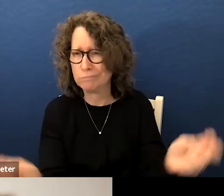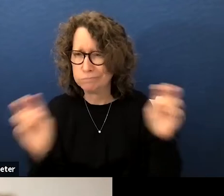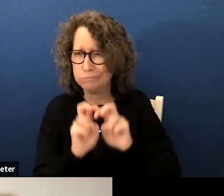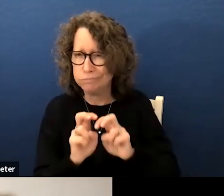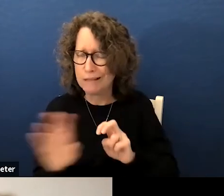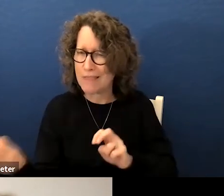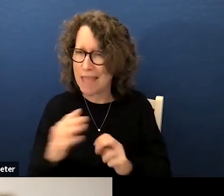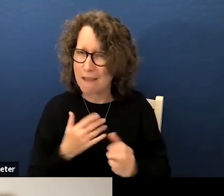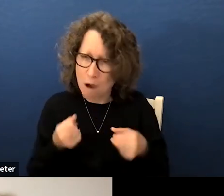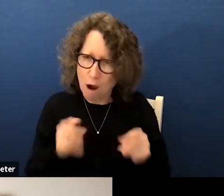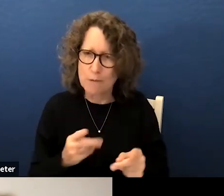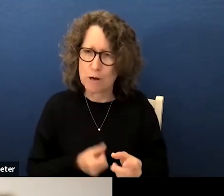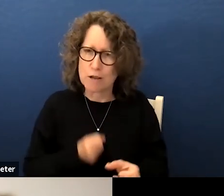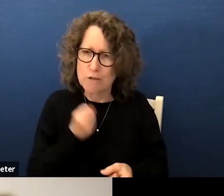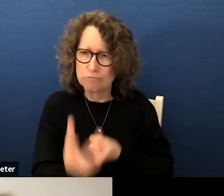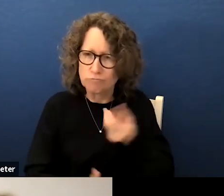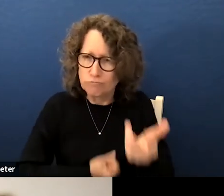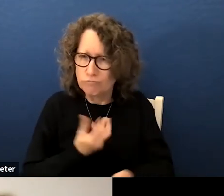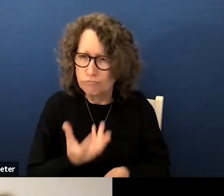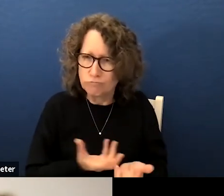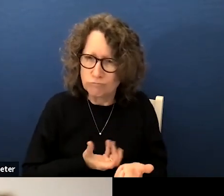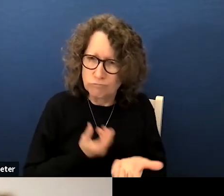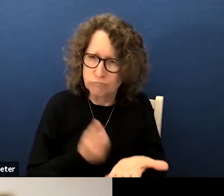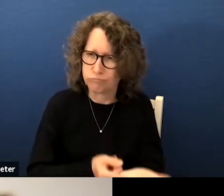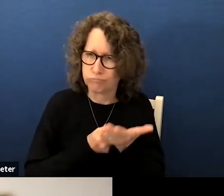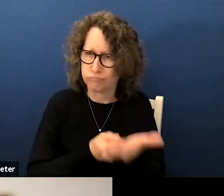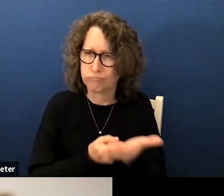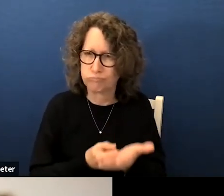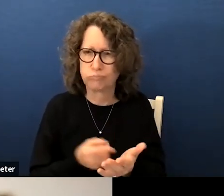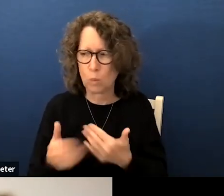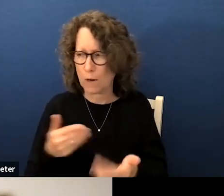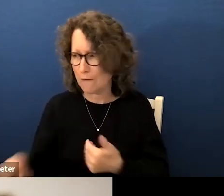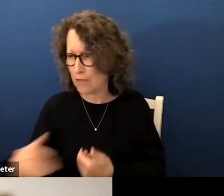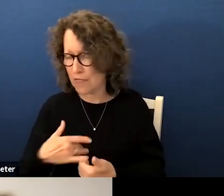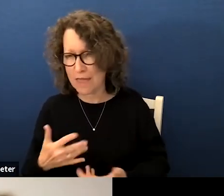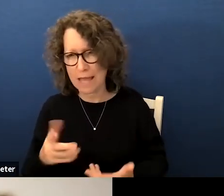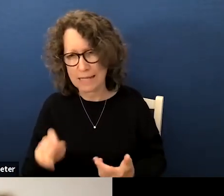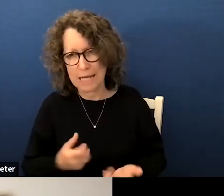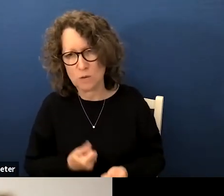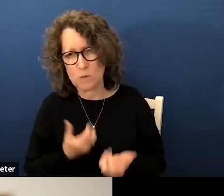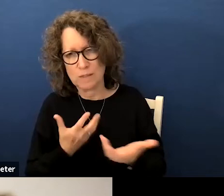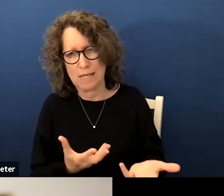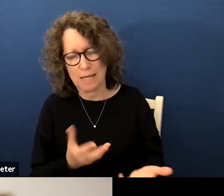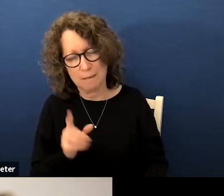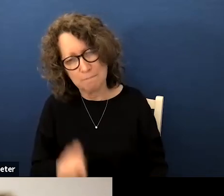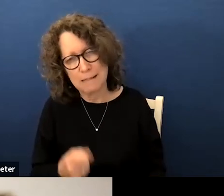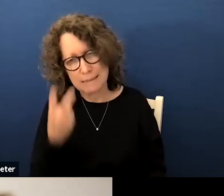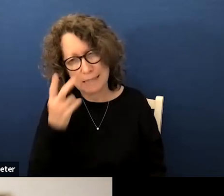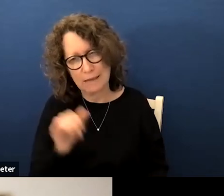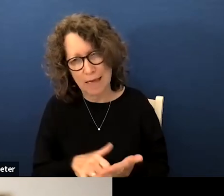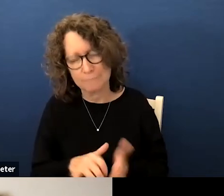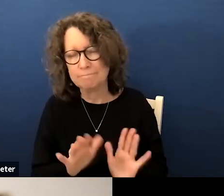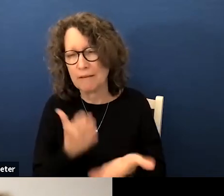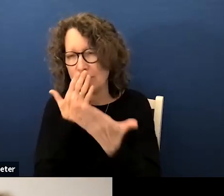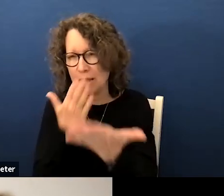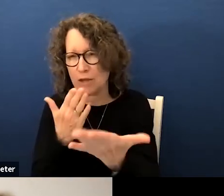their chance to make comments they have their chance to say whatever it is that they need to say thank you